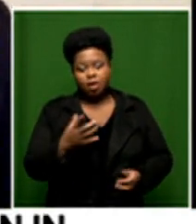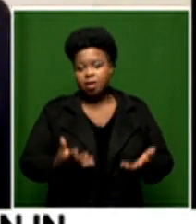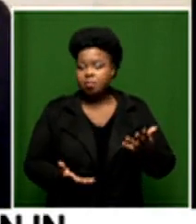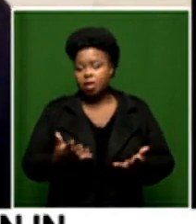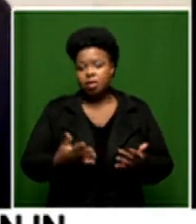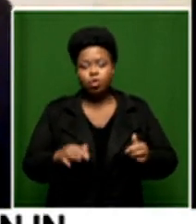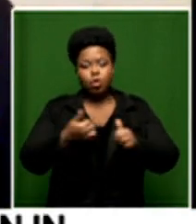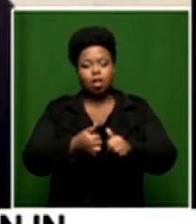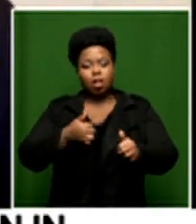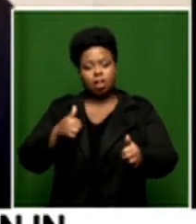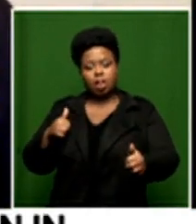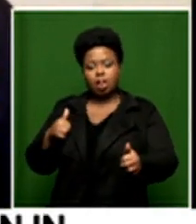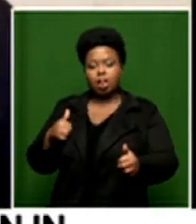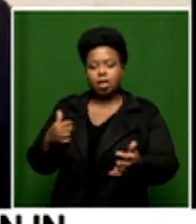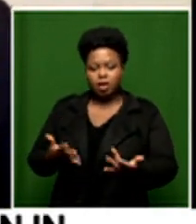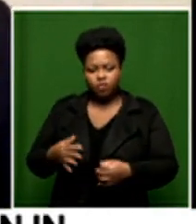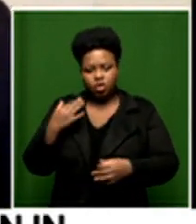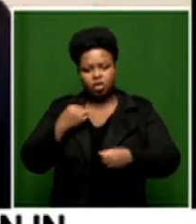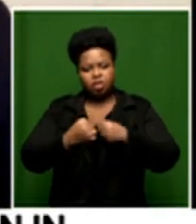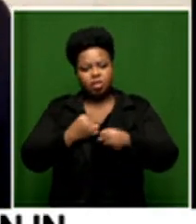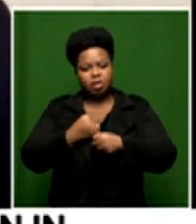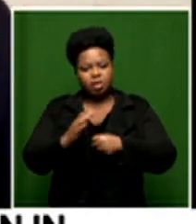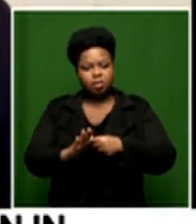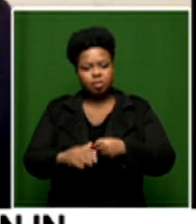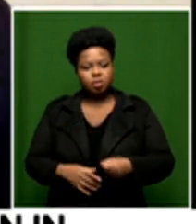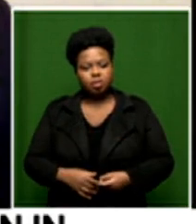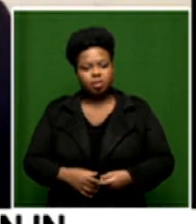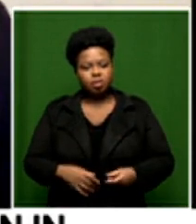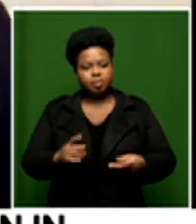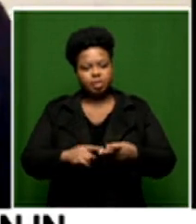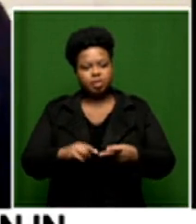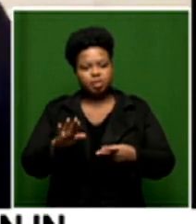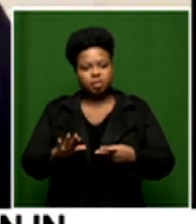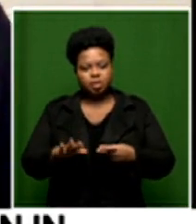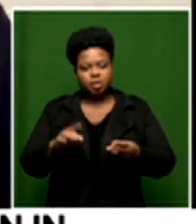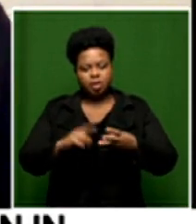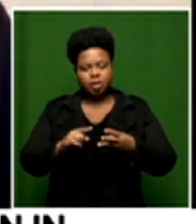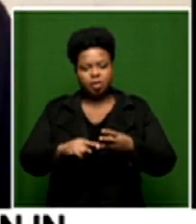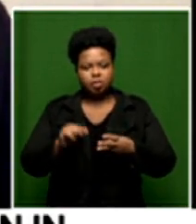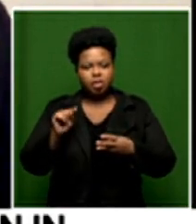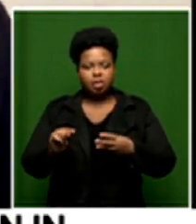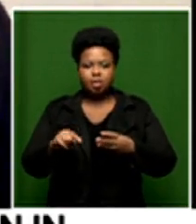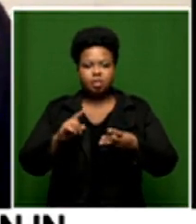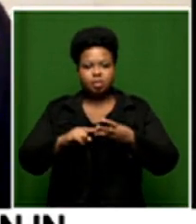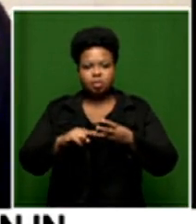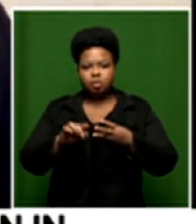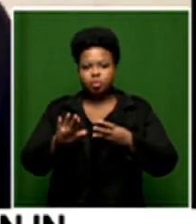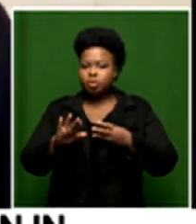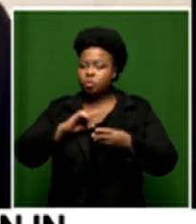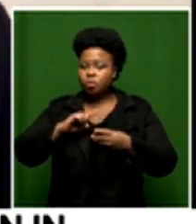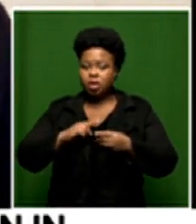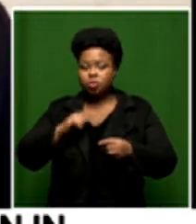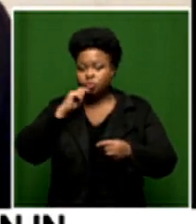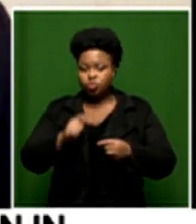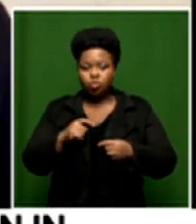fallen behind in years and generations before but this is the the world is is now signaling massive